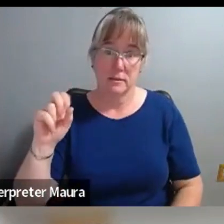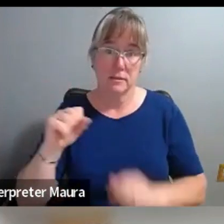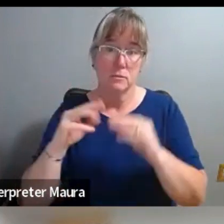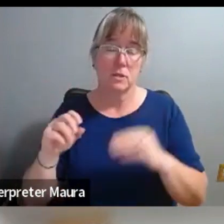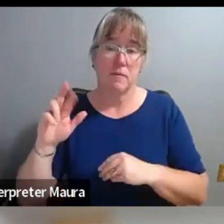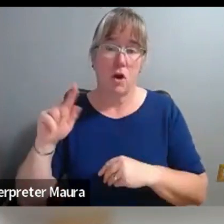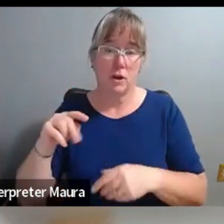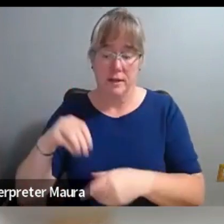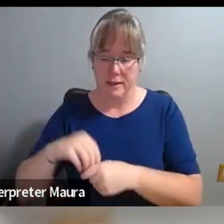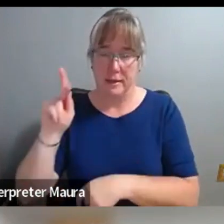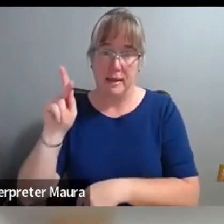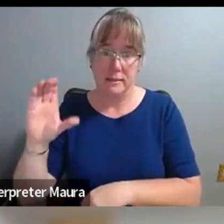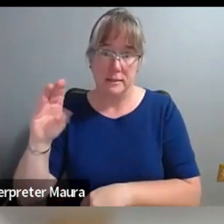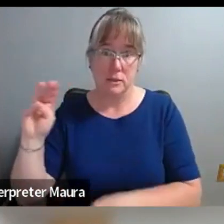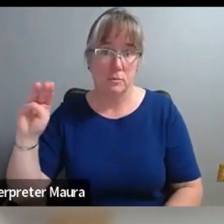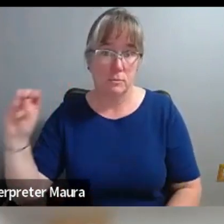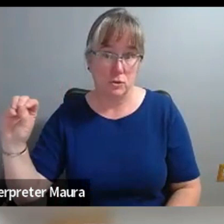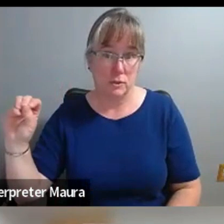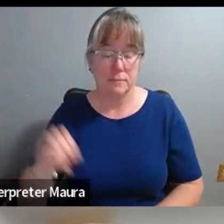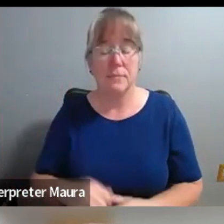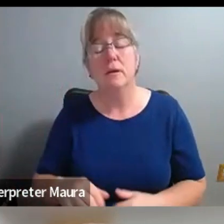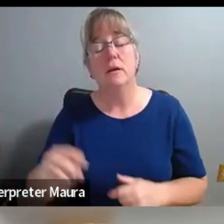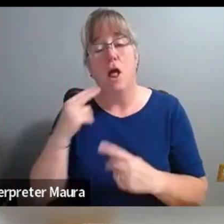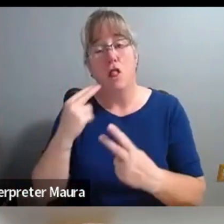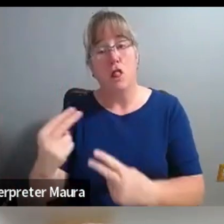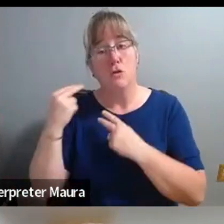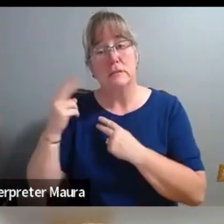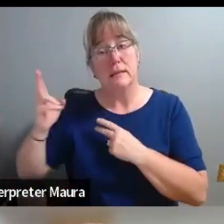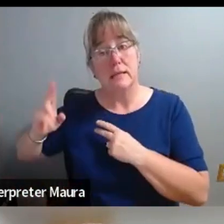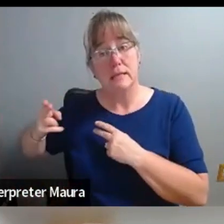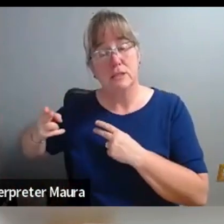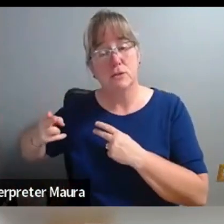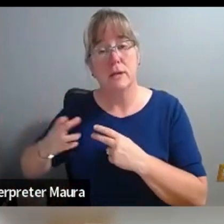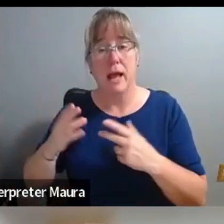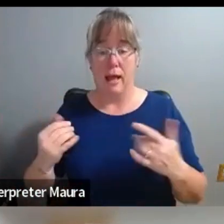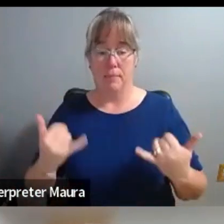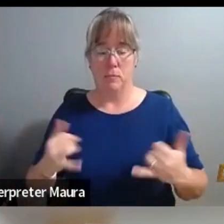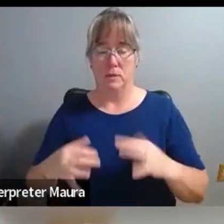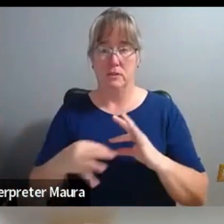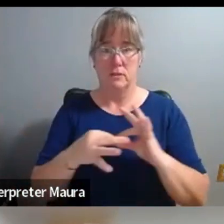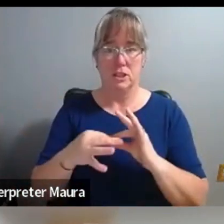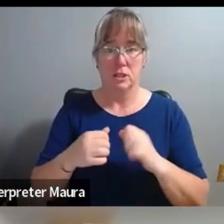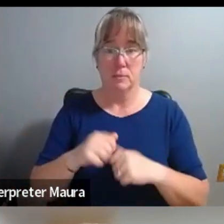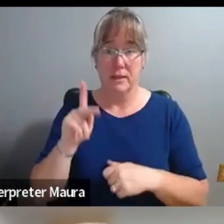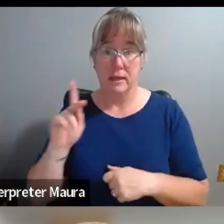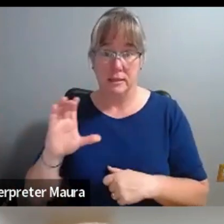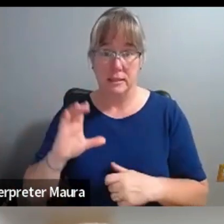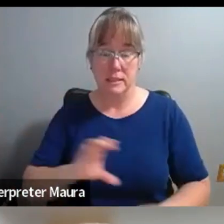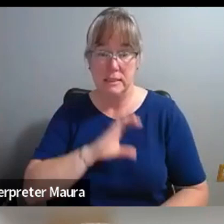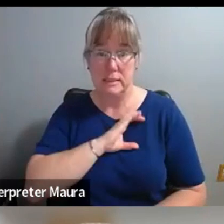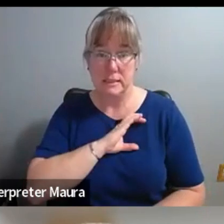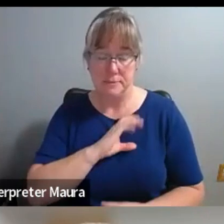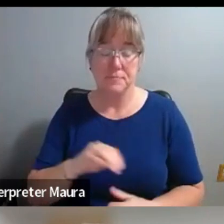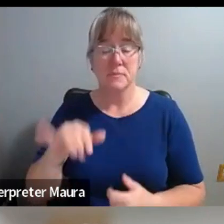podcast takes a hard look at the museum's history and present relationship to its citizens. It has been received as a clear